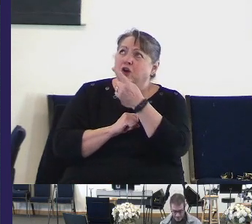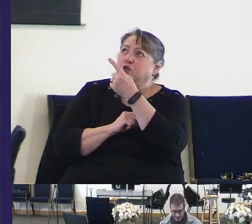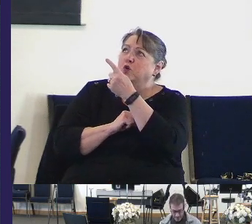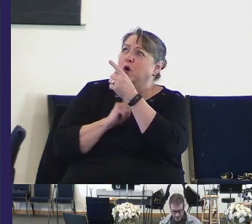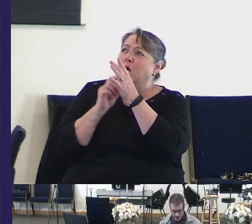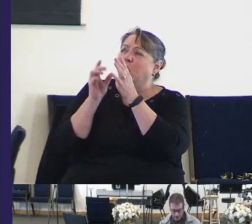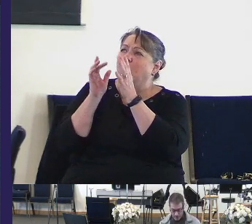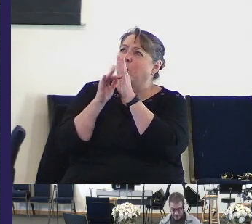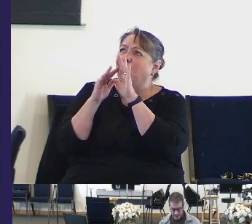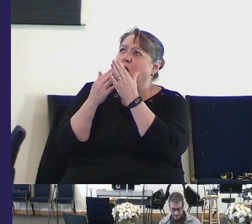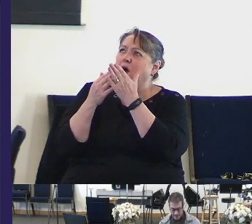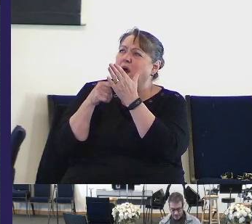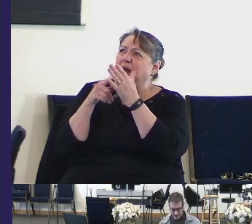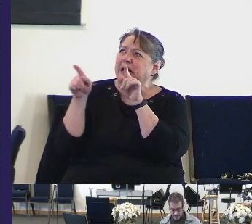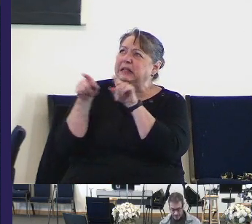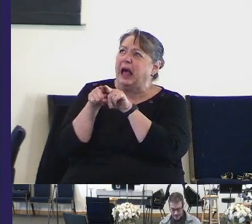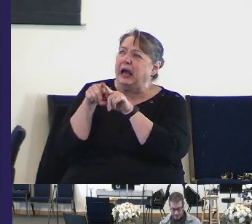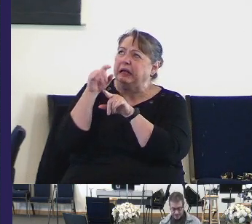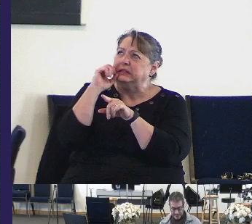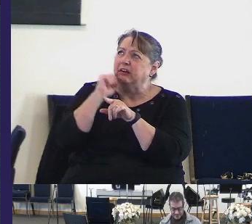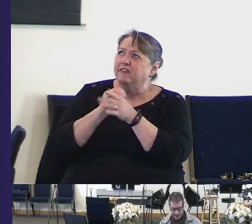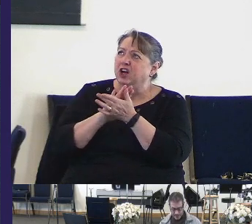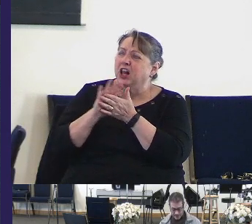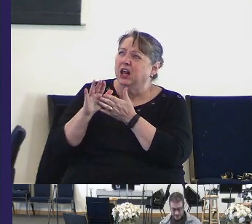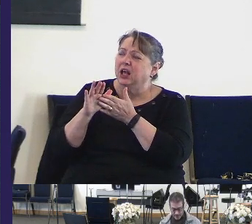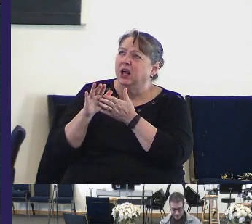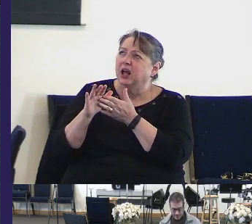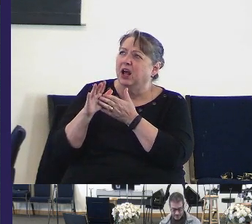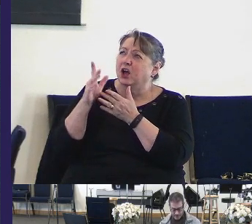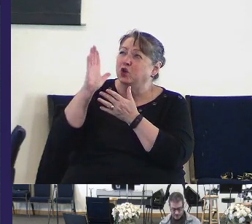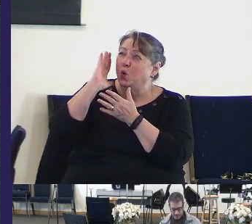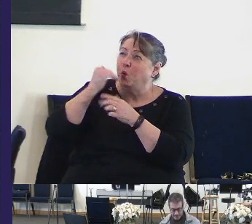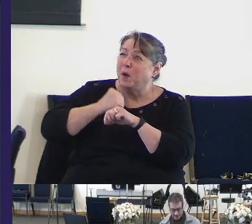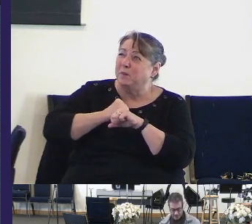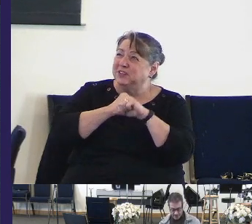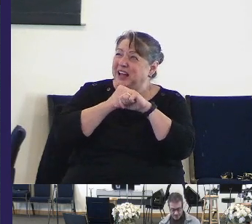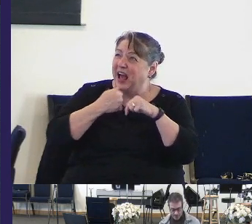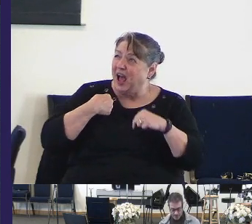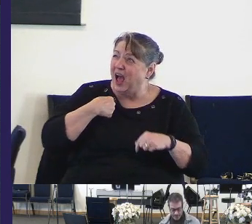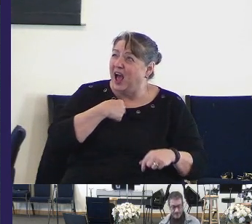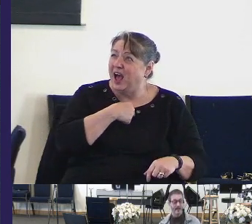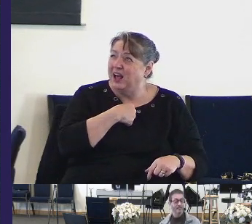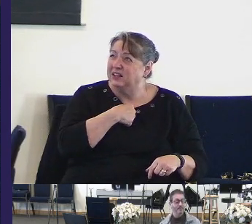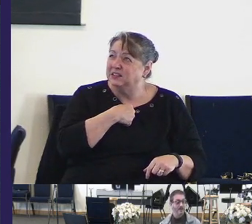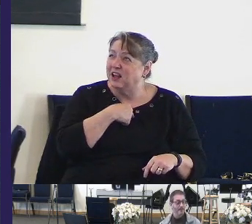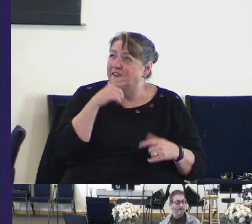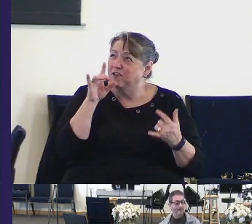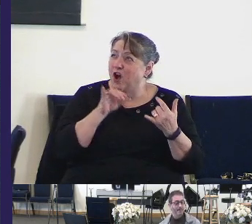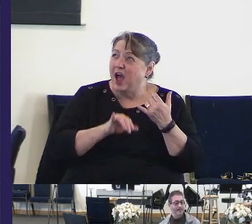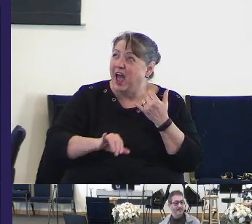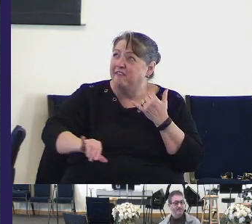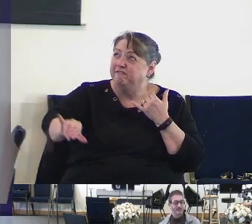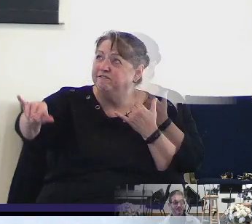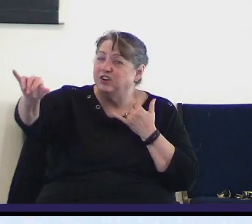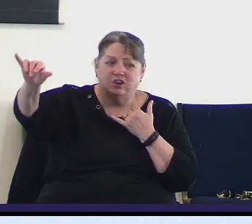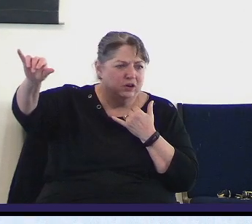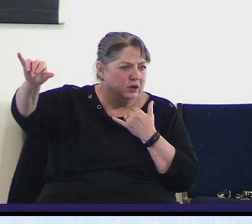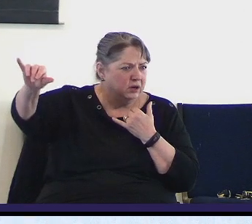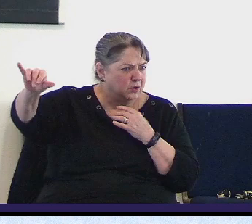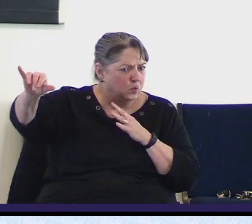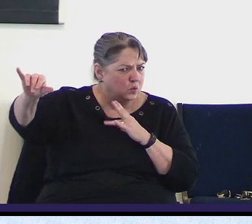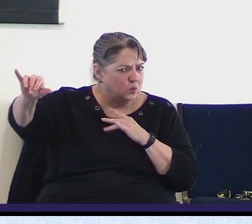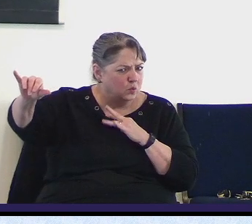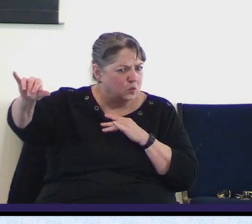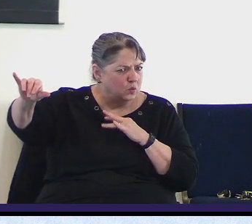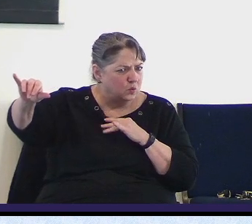people you will keep us safe and protect us from such people for ever so David